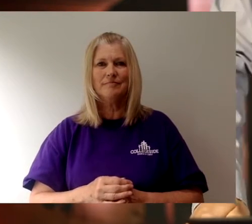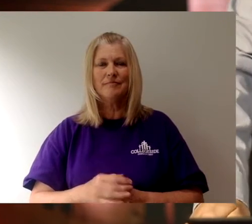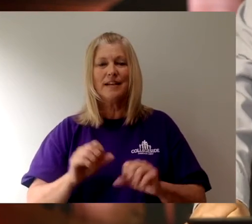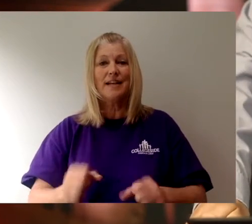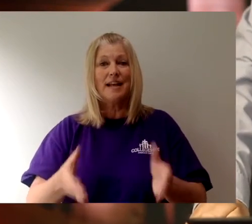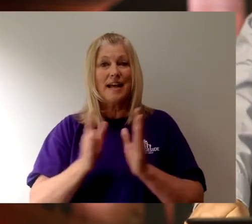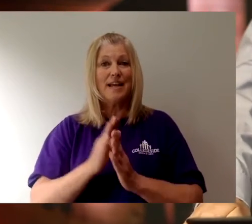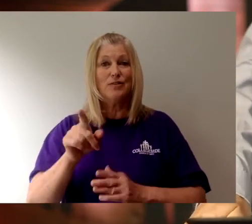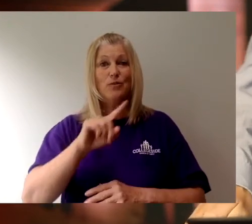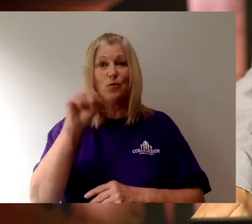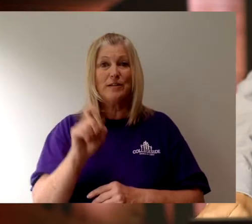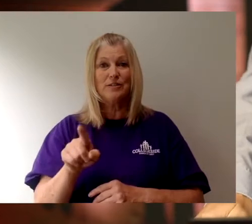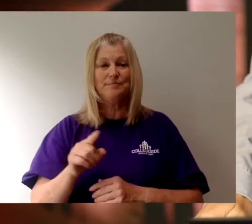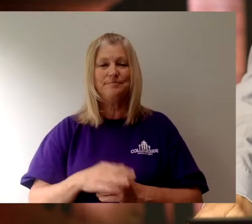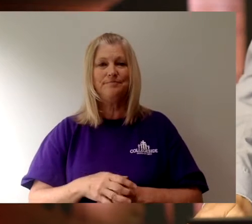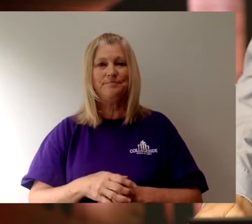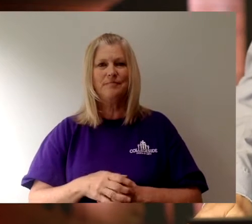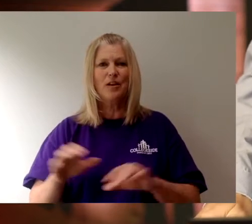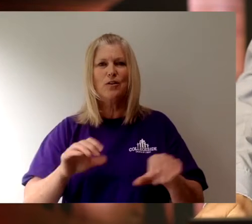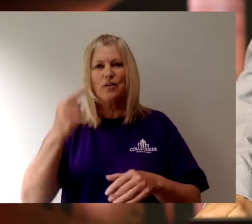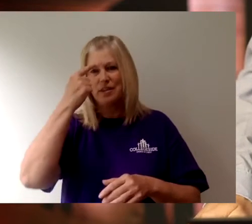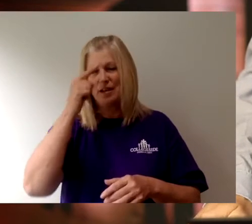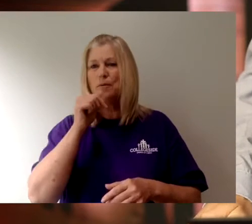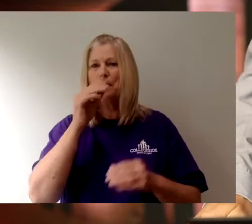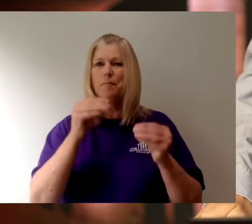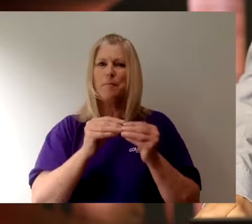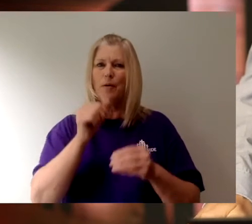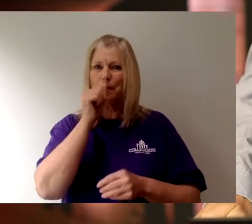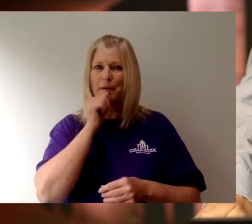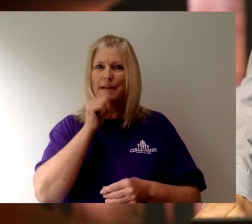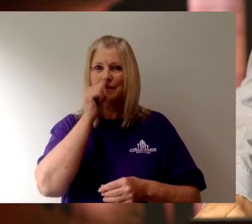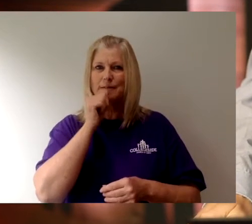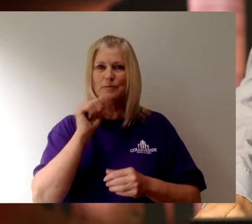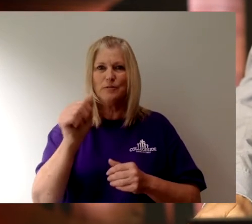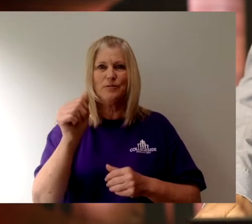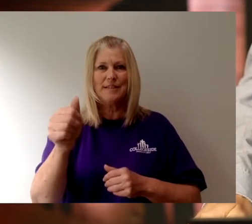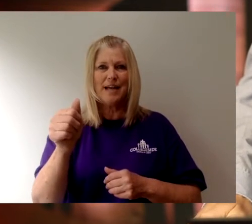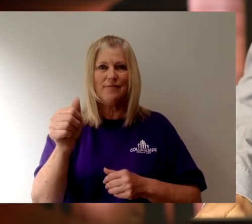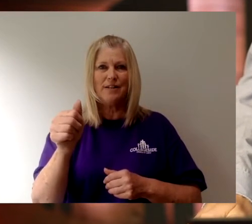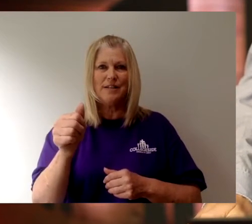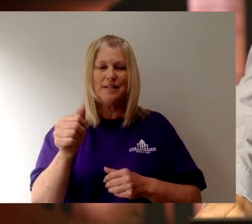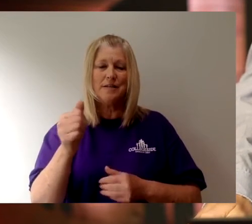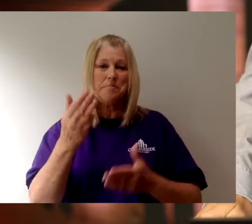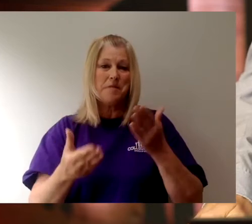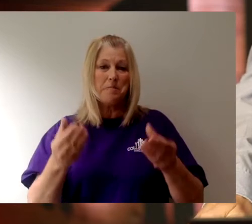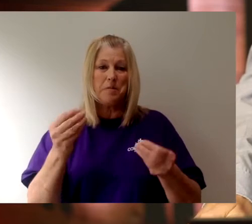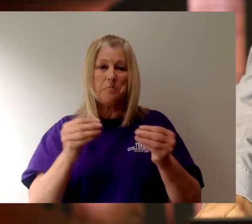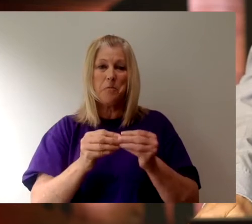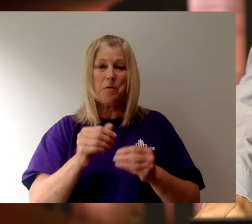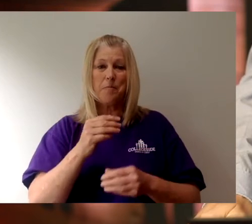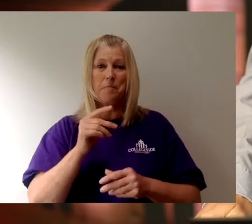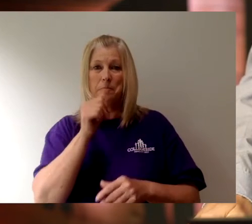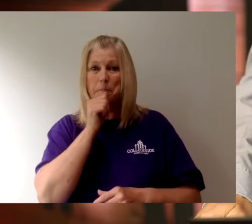Can I ask you a question? Do you think you would be more patient with yourself, maybe more